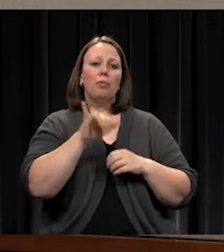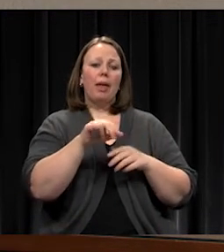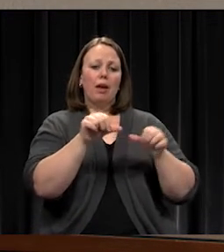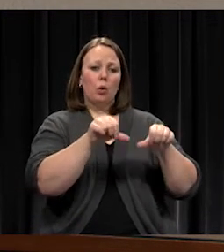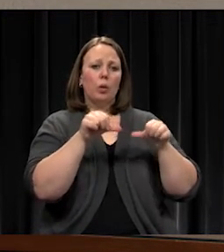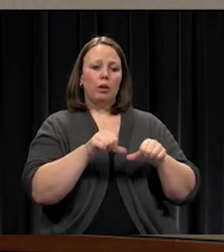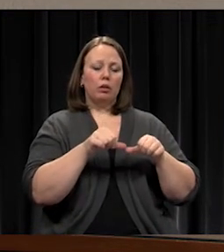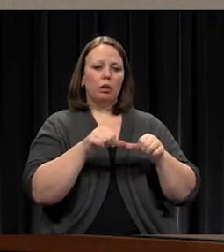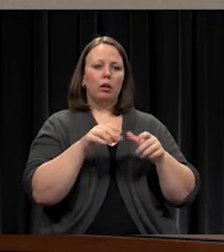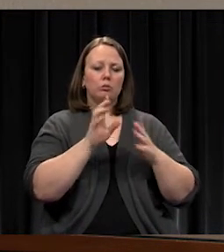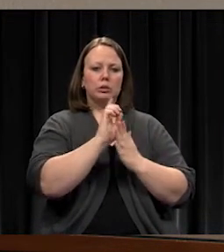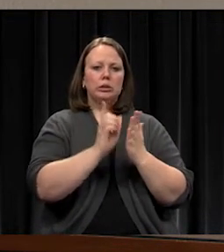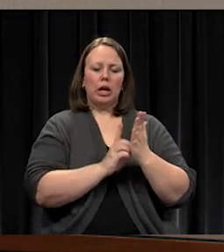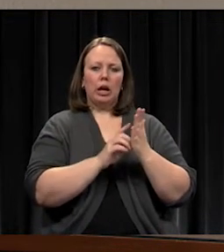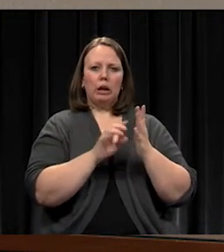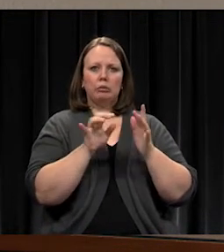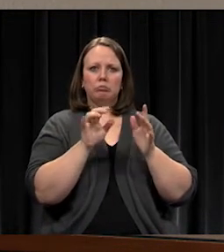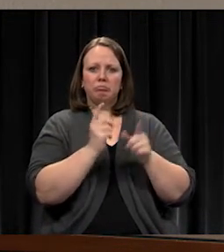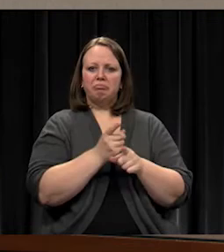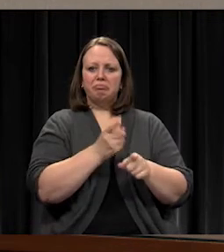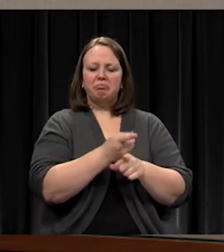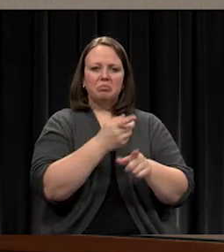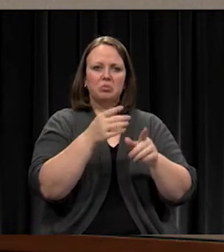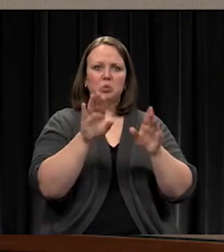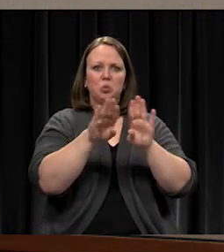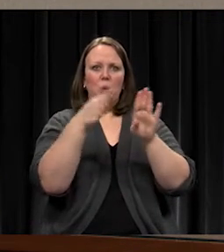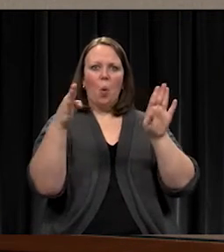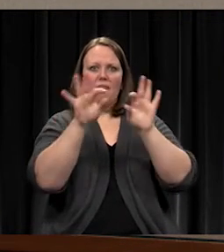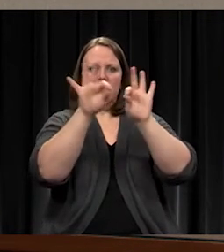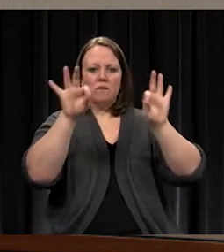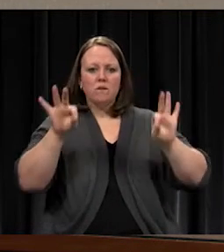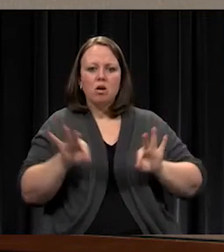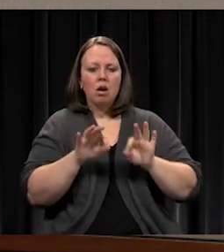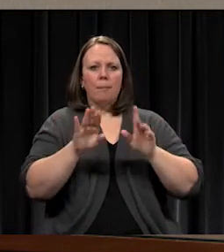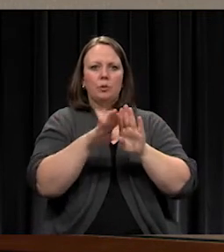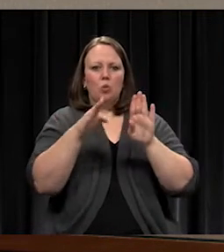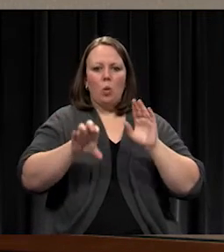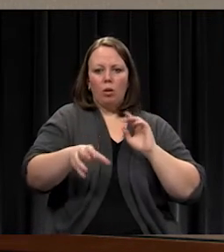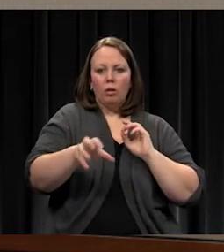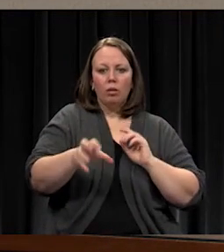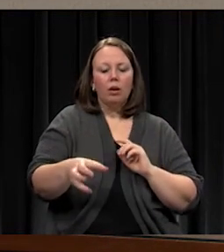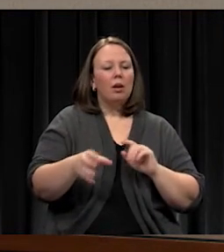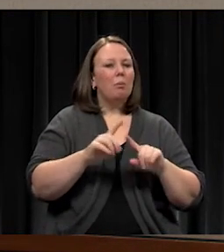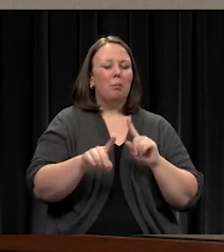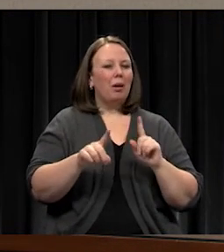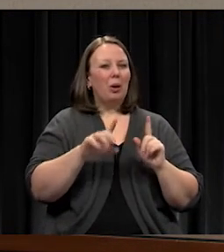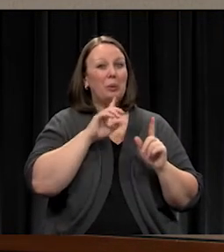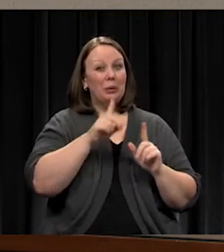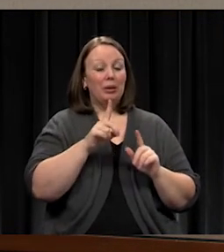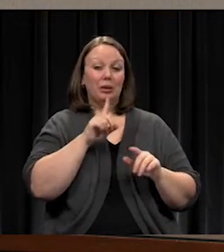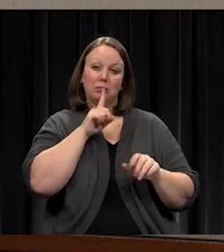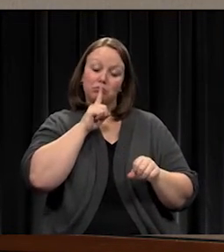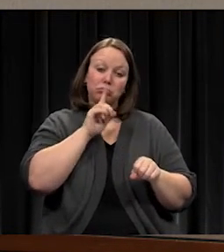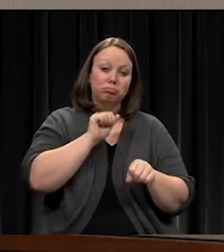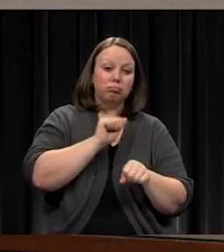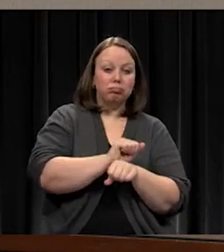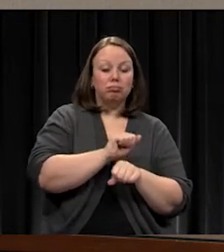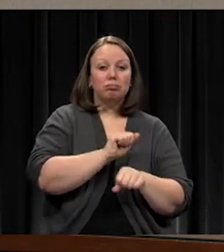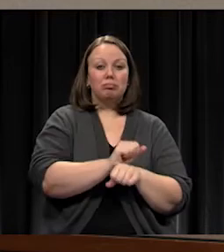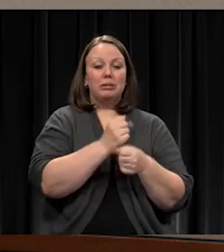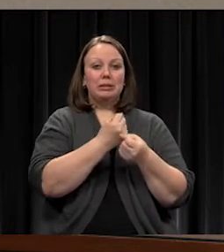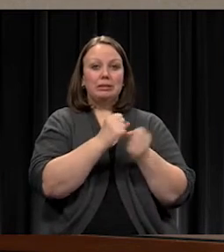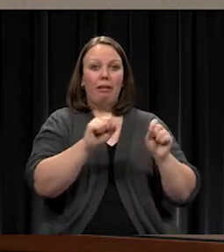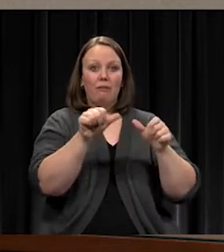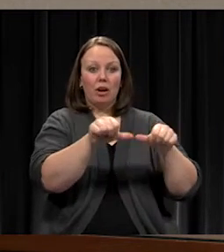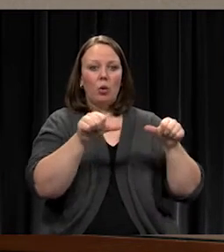frames, and door hardware. In order to fully implement the storm shelter, we really need a special door that has special